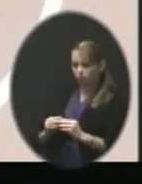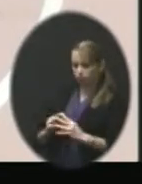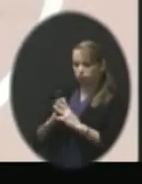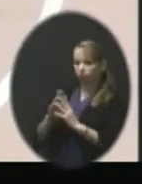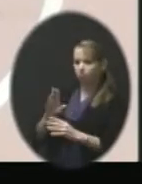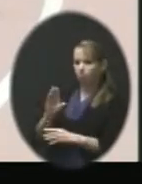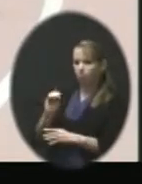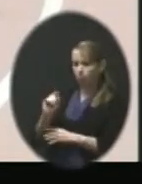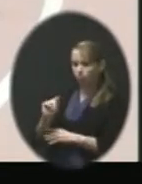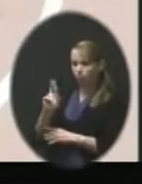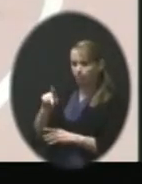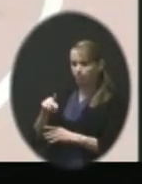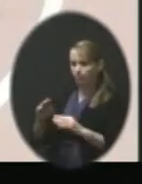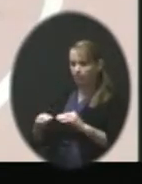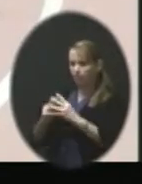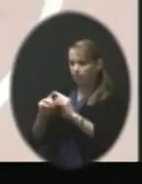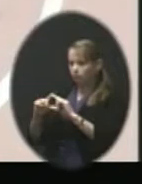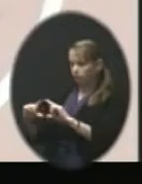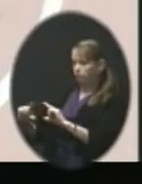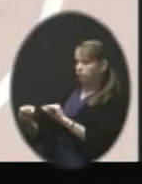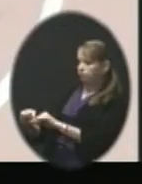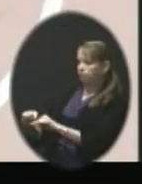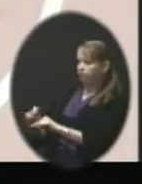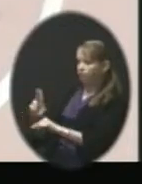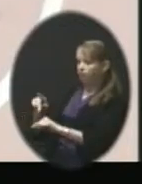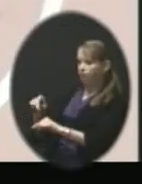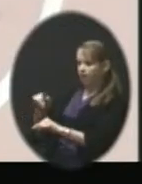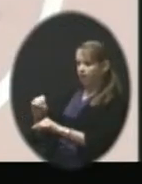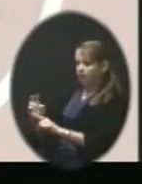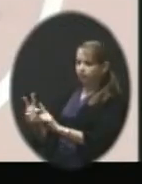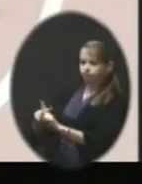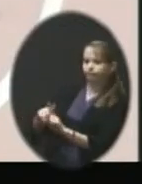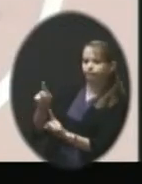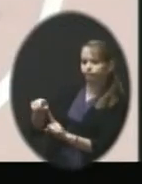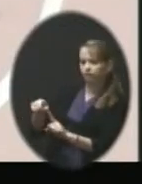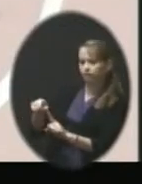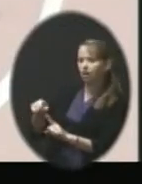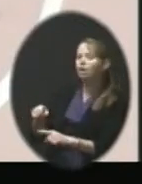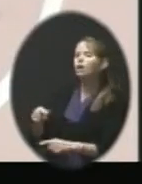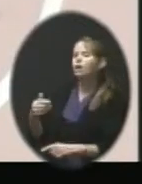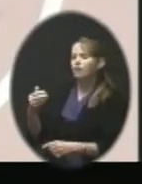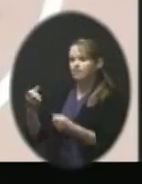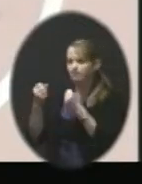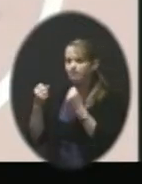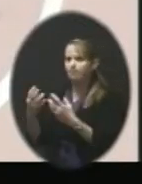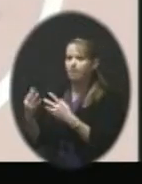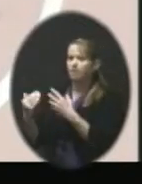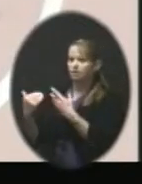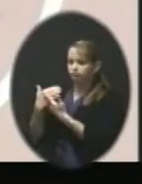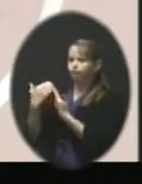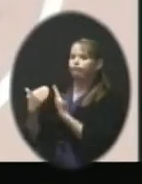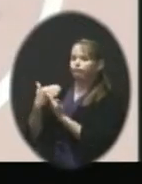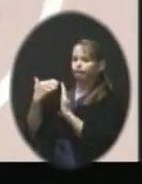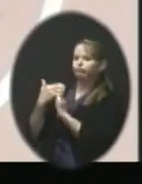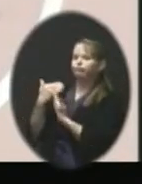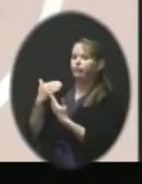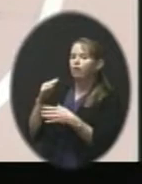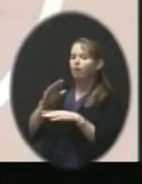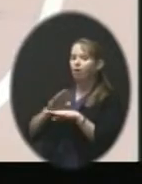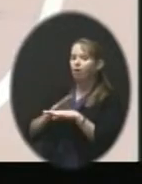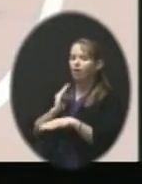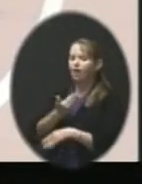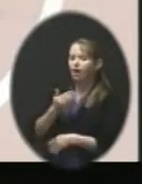bottom corner that says you've got an update that needs to be applied. We have lots of those updates coming through, not only on our end devices,